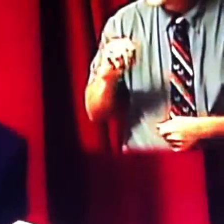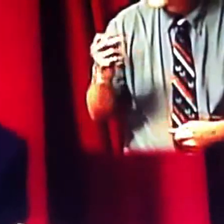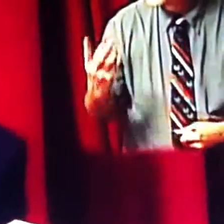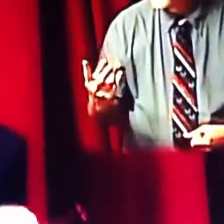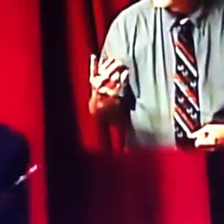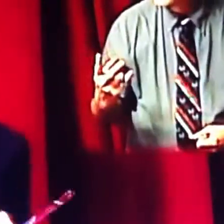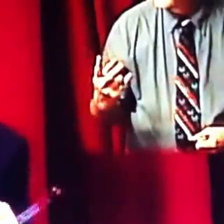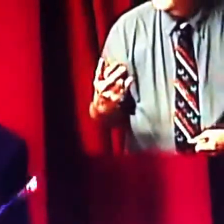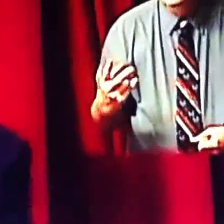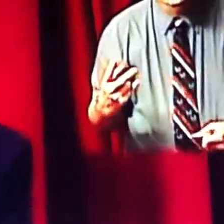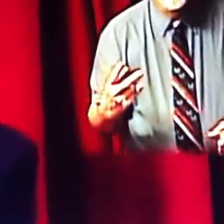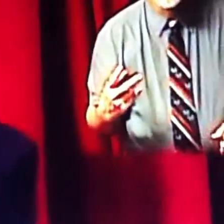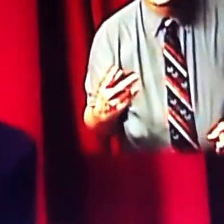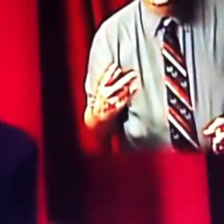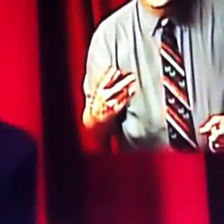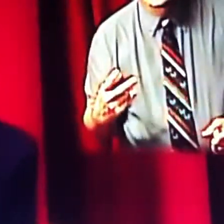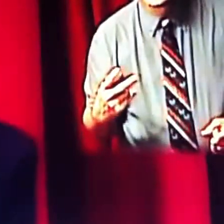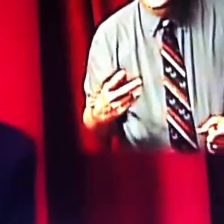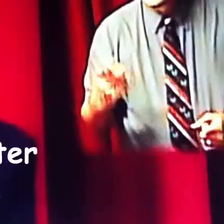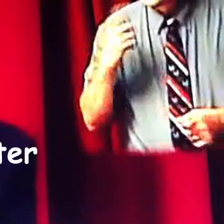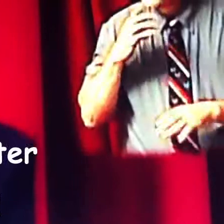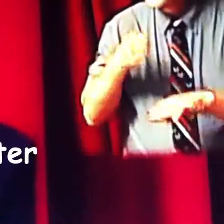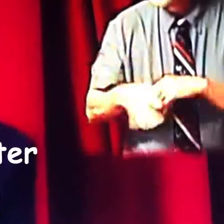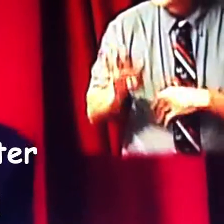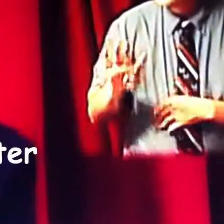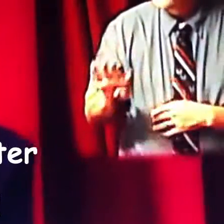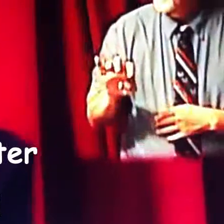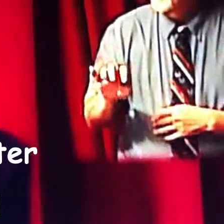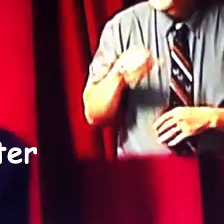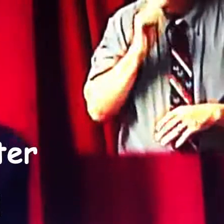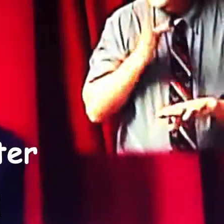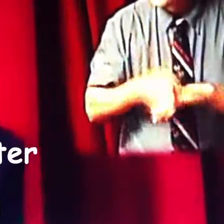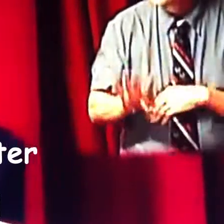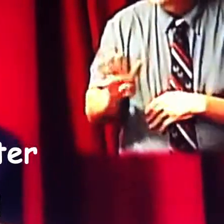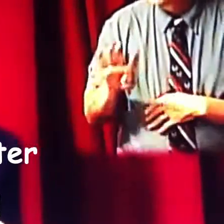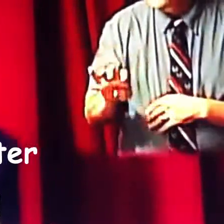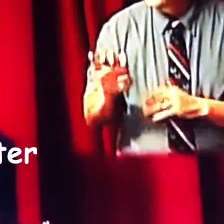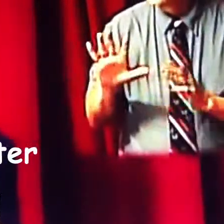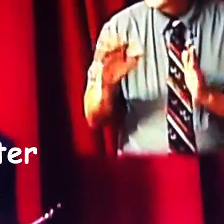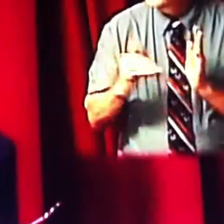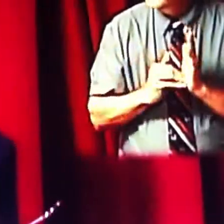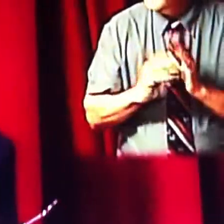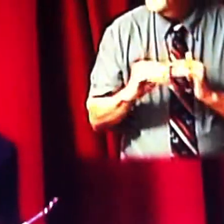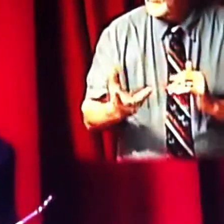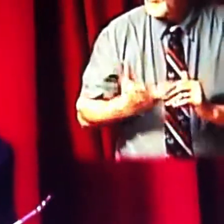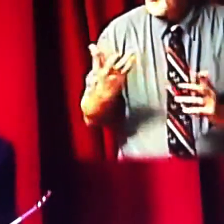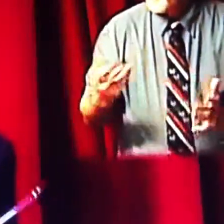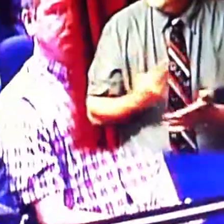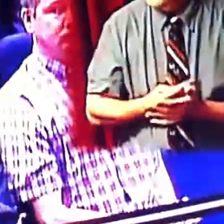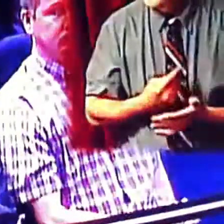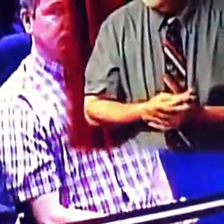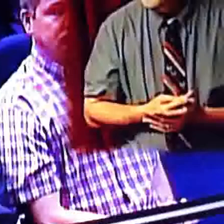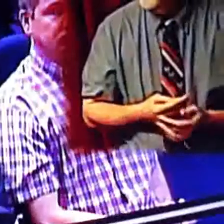This is not. Yes, sir. This is for over $405,000, not to exceed $405,000. This is a lot of money. I would